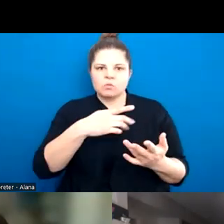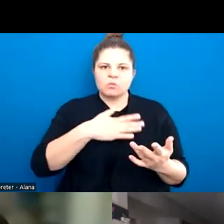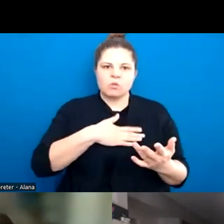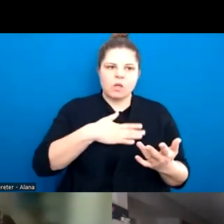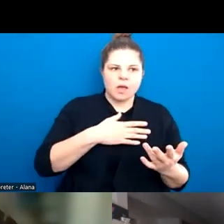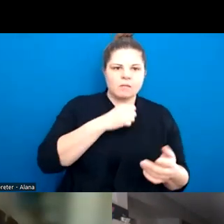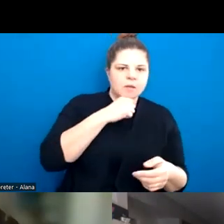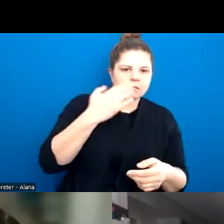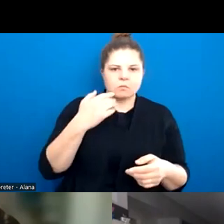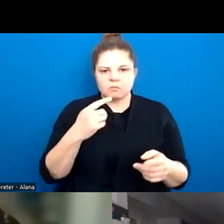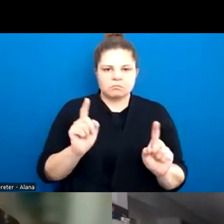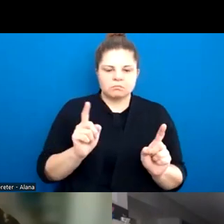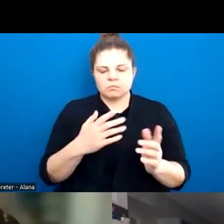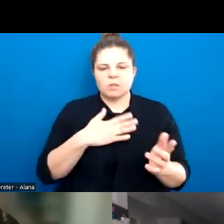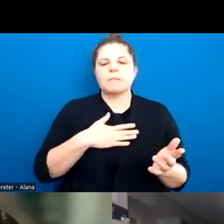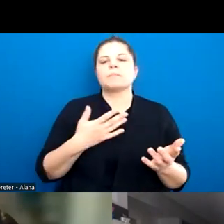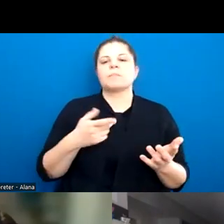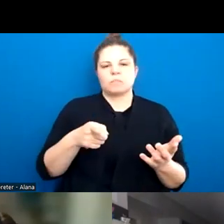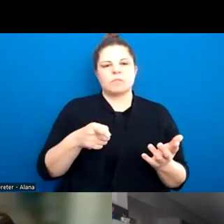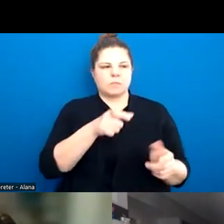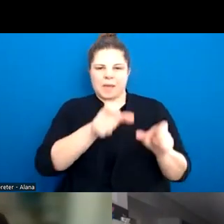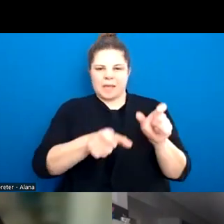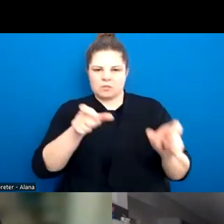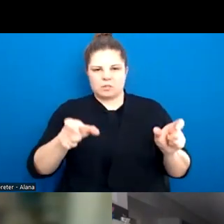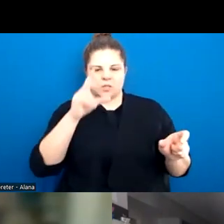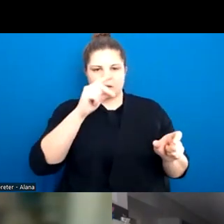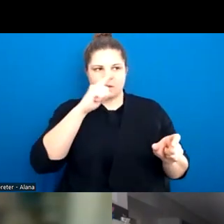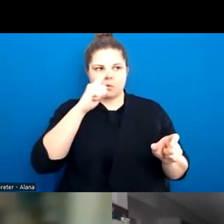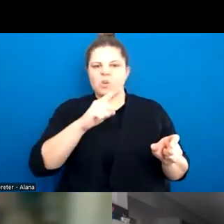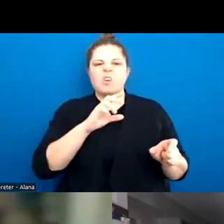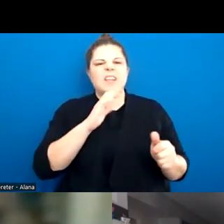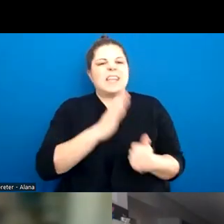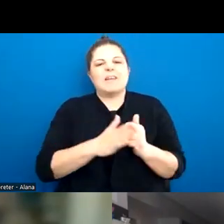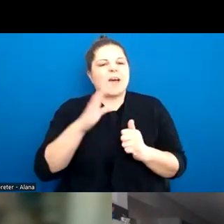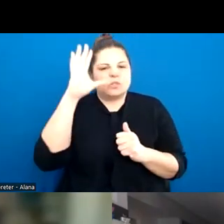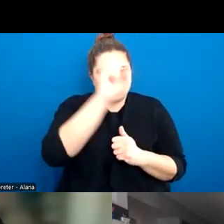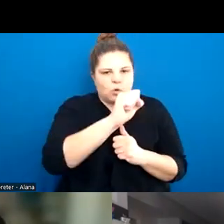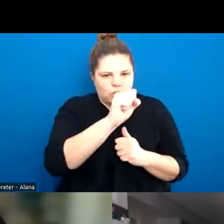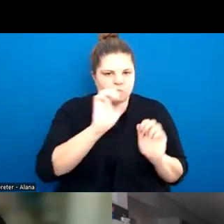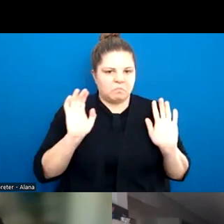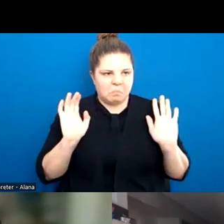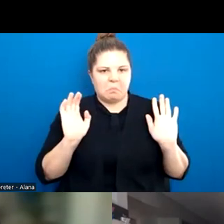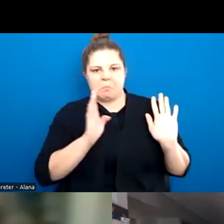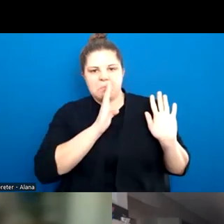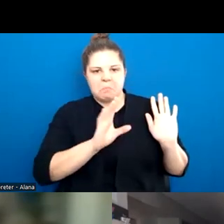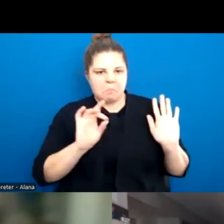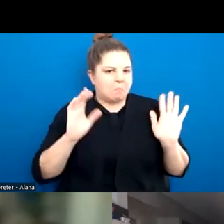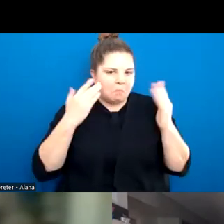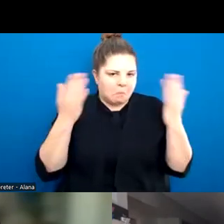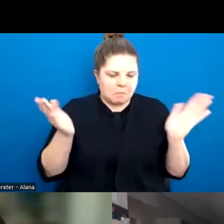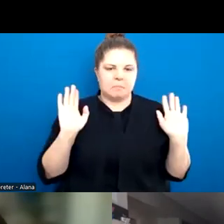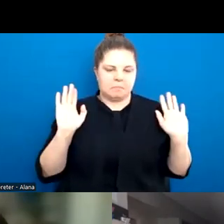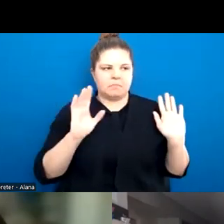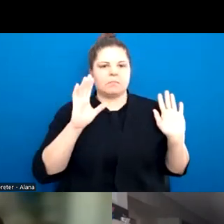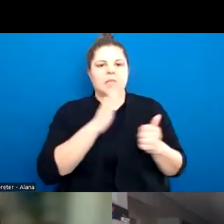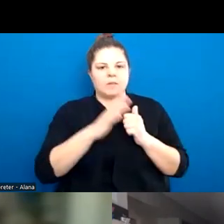people who are our patients is very much around making no assumptions. So you can talk about feelings and attractions without making any reference